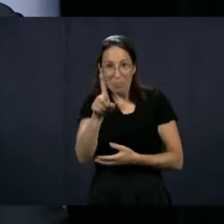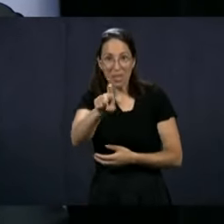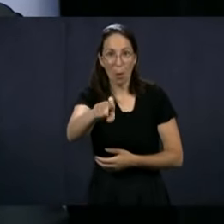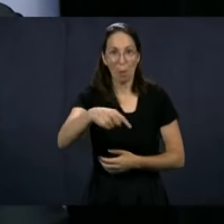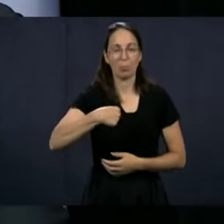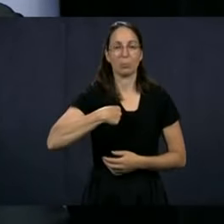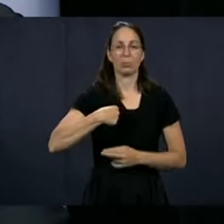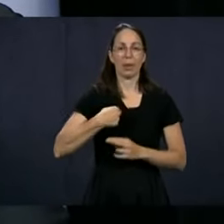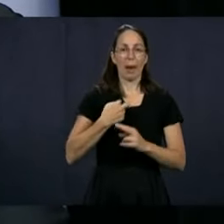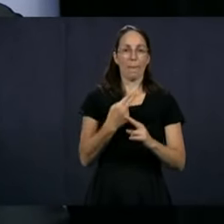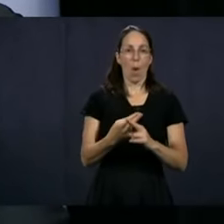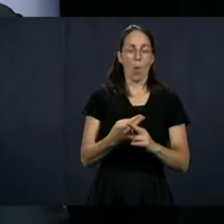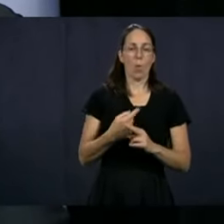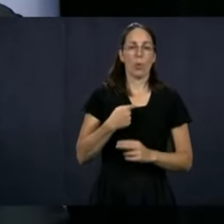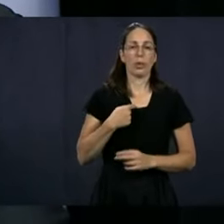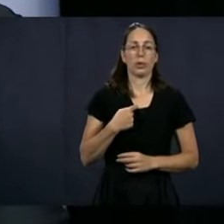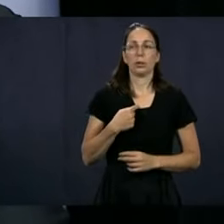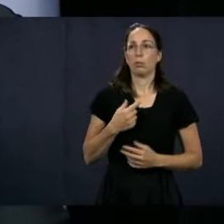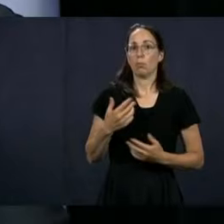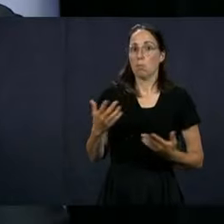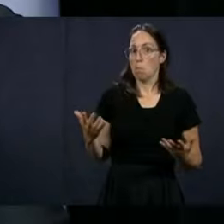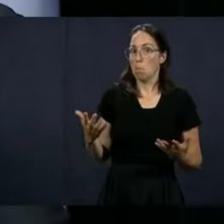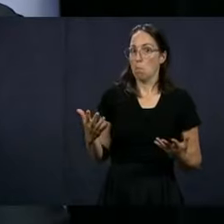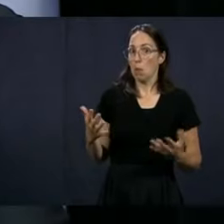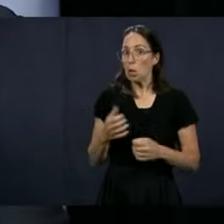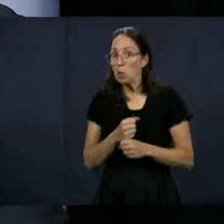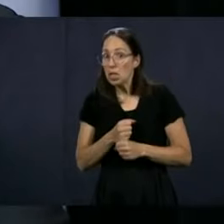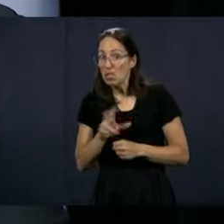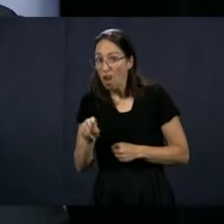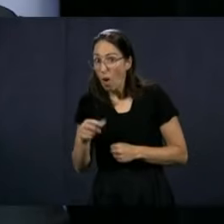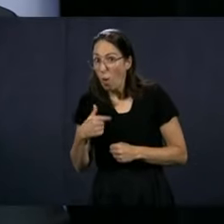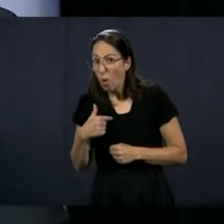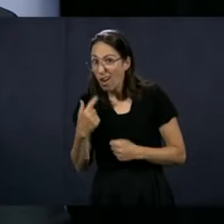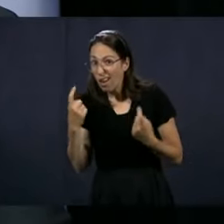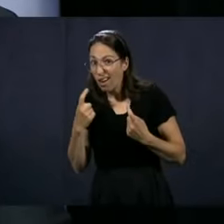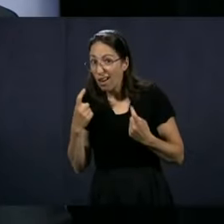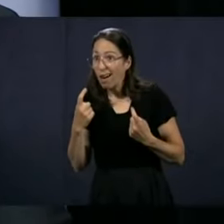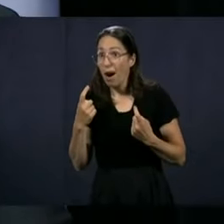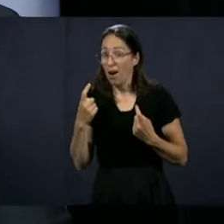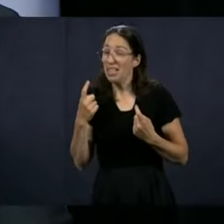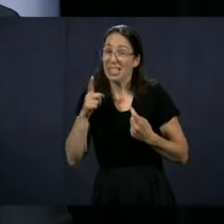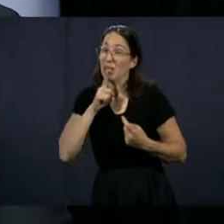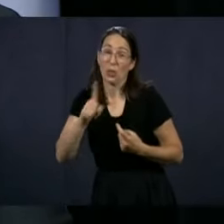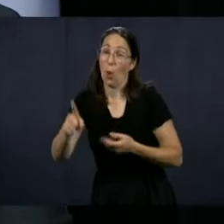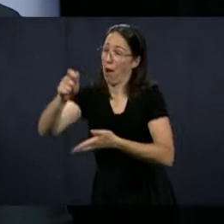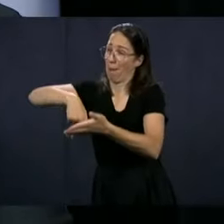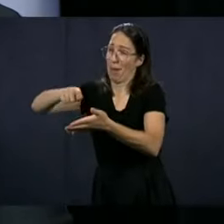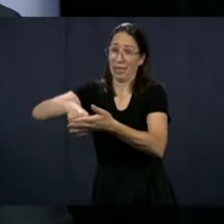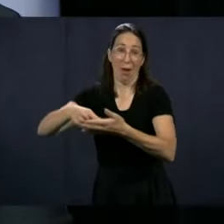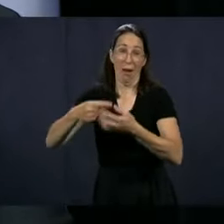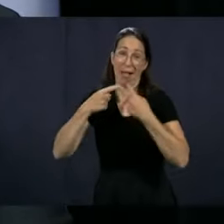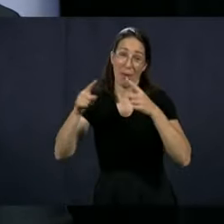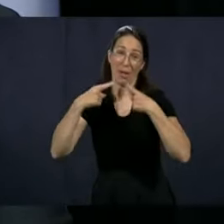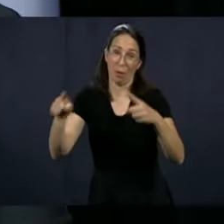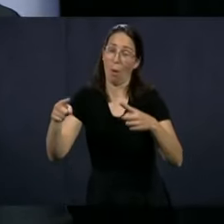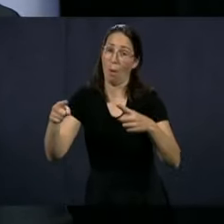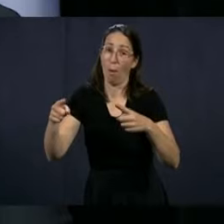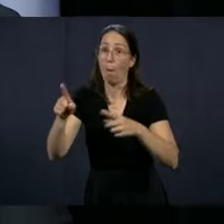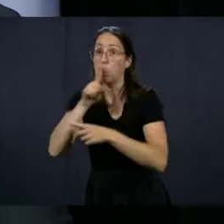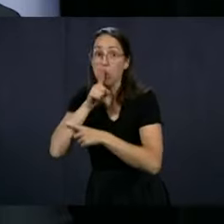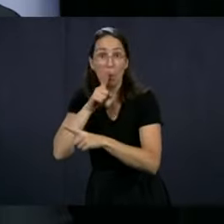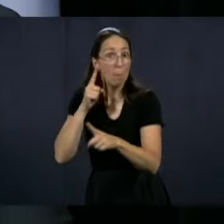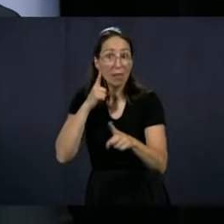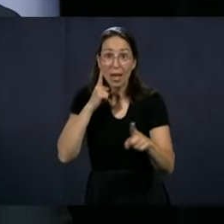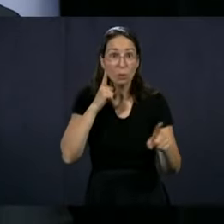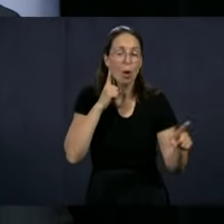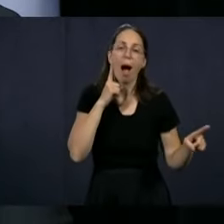Do you think it's been successful? Well, for me, if it hadn't been a success, I think that in your media, we would have been reading it. So I consider that it's